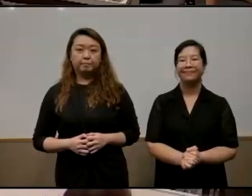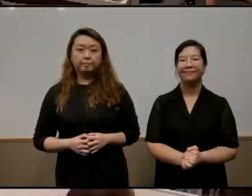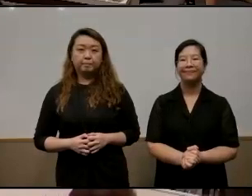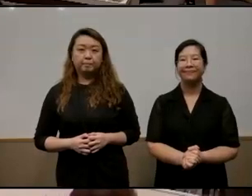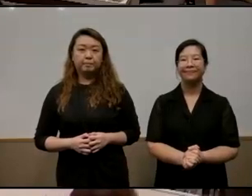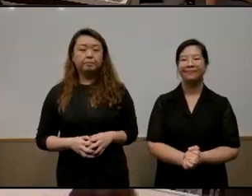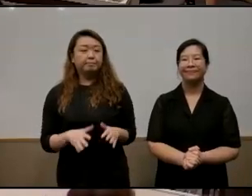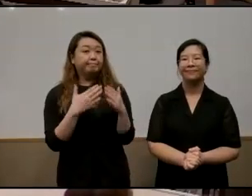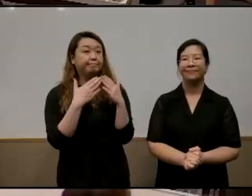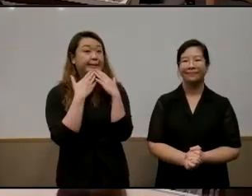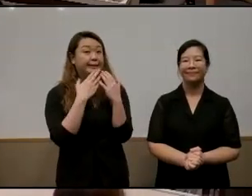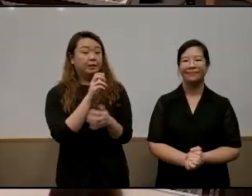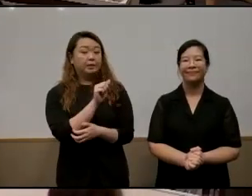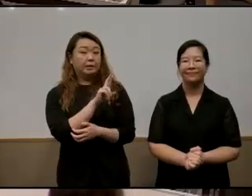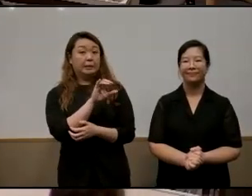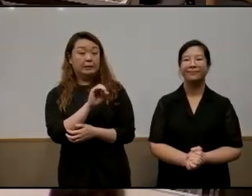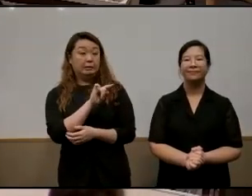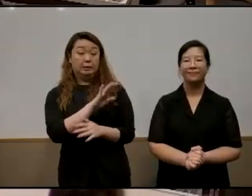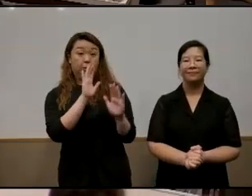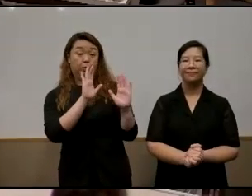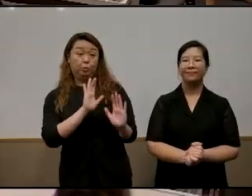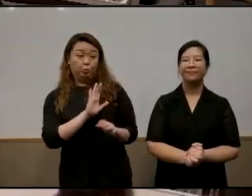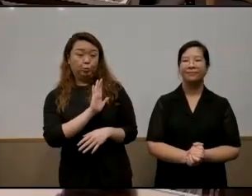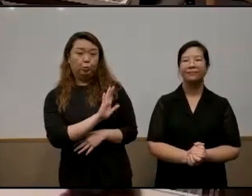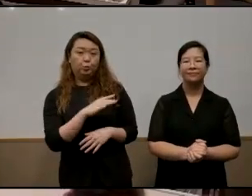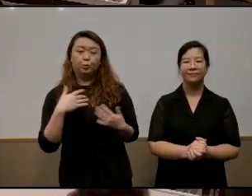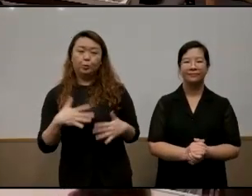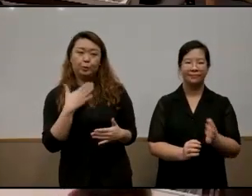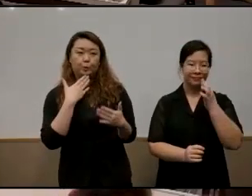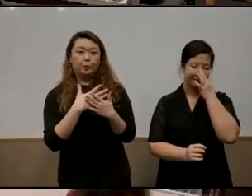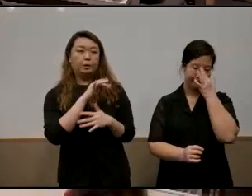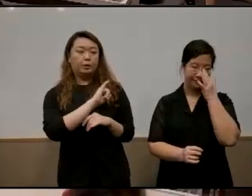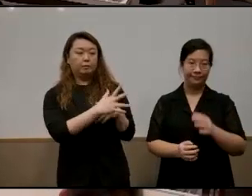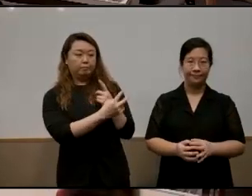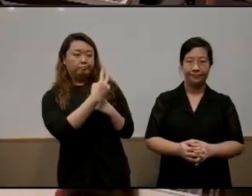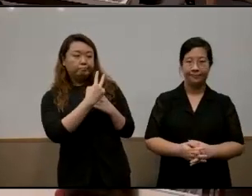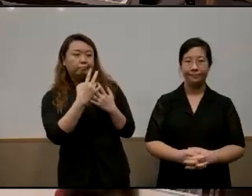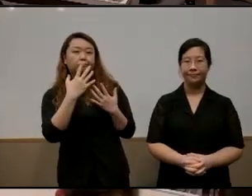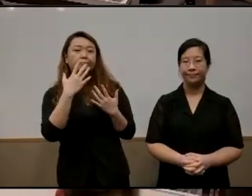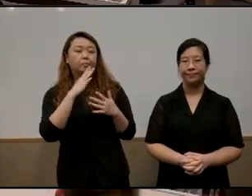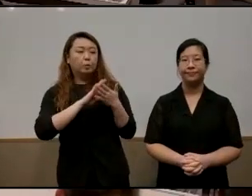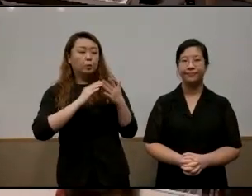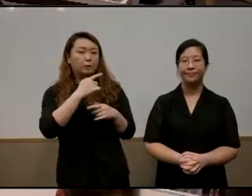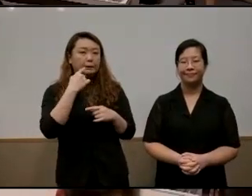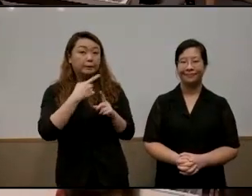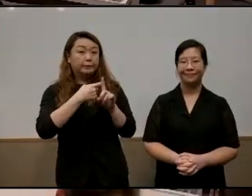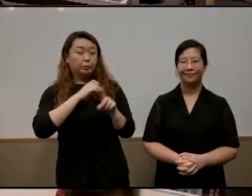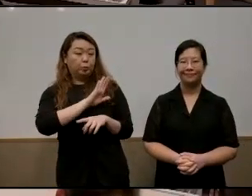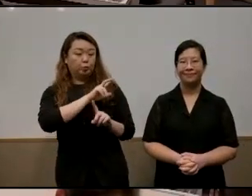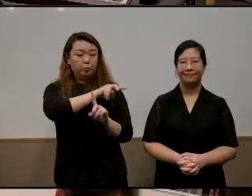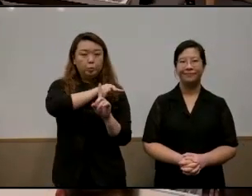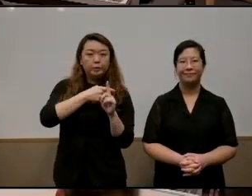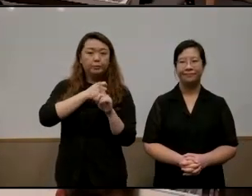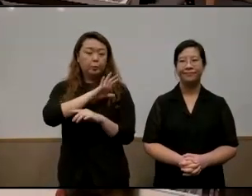yeah thank you so much aaron uh that was really great and um so good to have these insights um from someone with your kind of